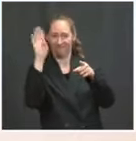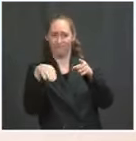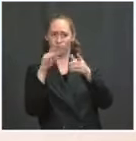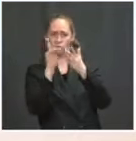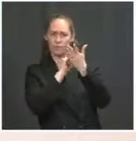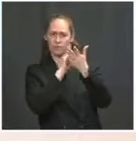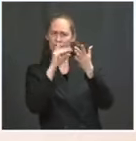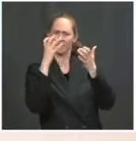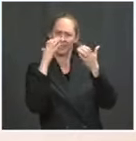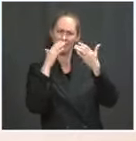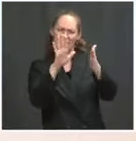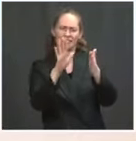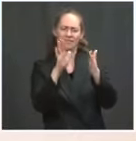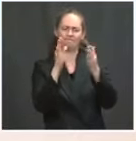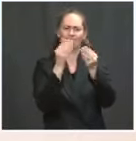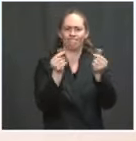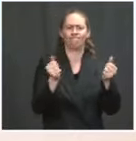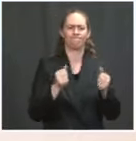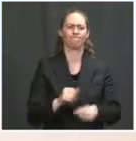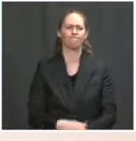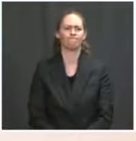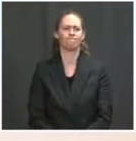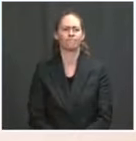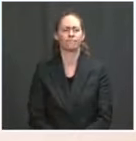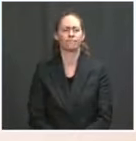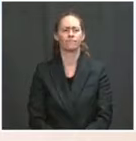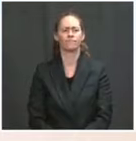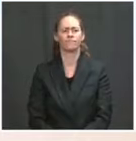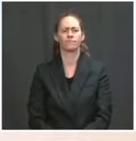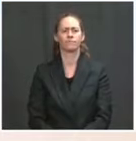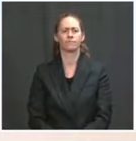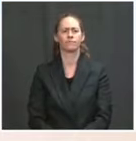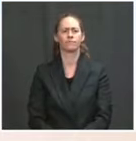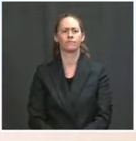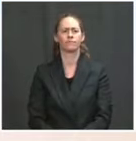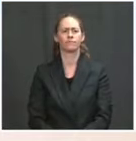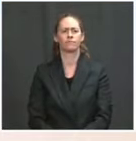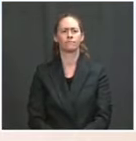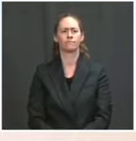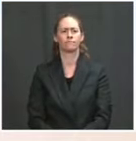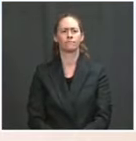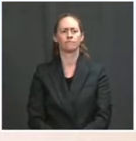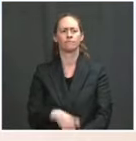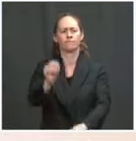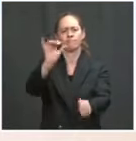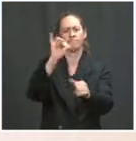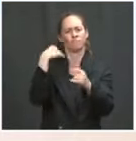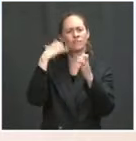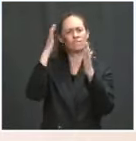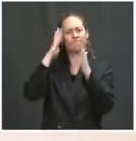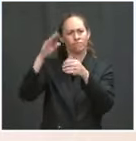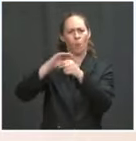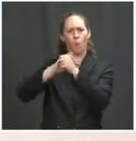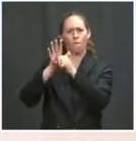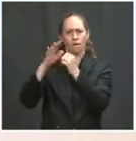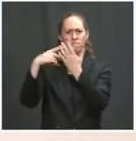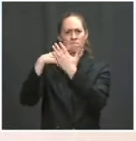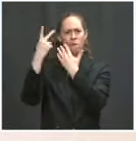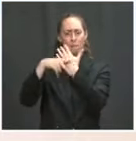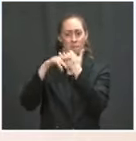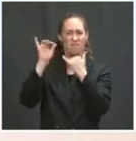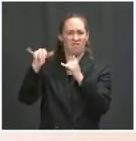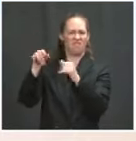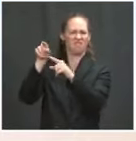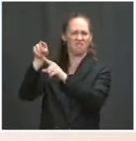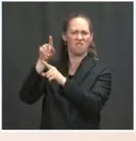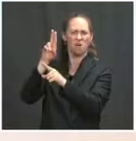when you look at the COVID relief packages that had been passed and distributed by USDA prior to the American Rescue Plan, and you